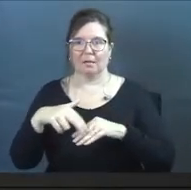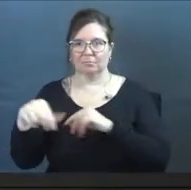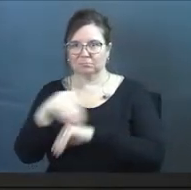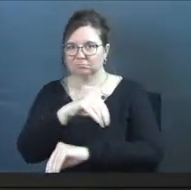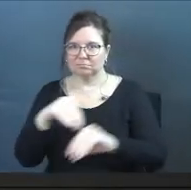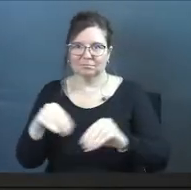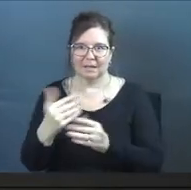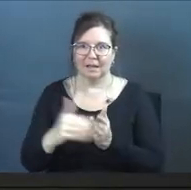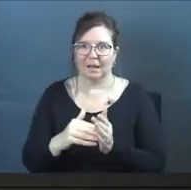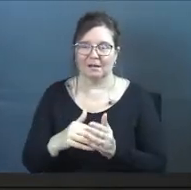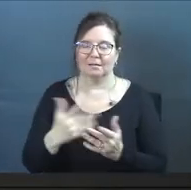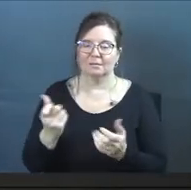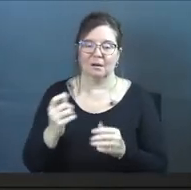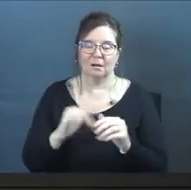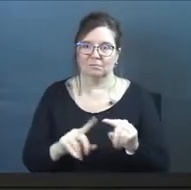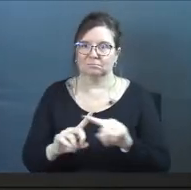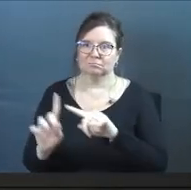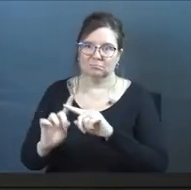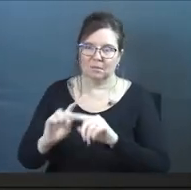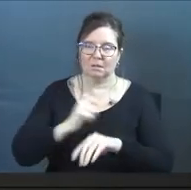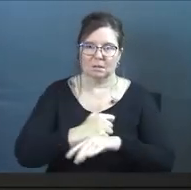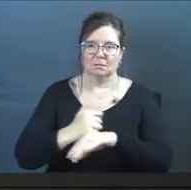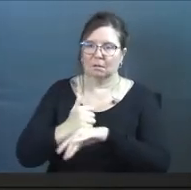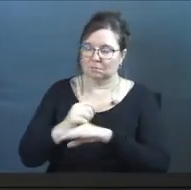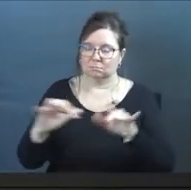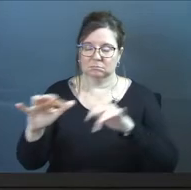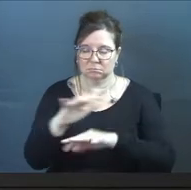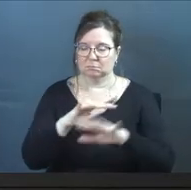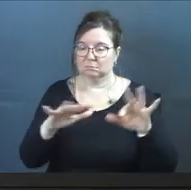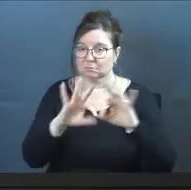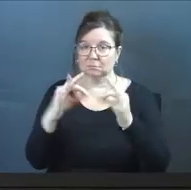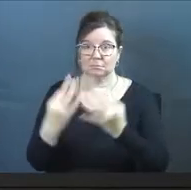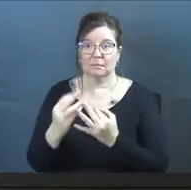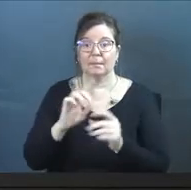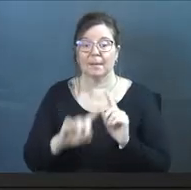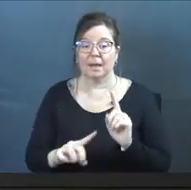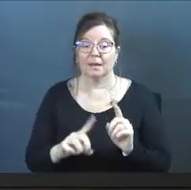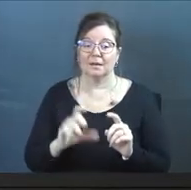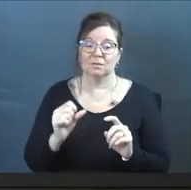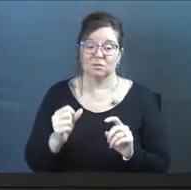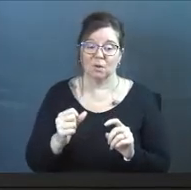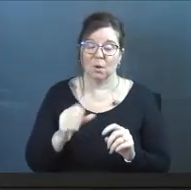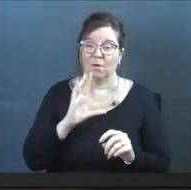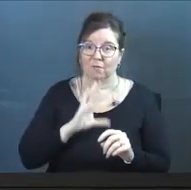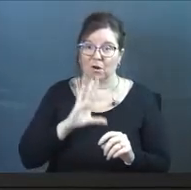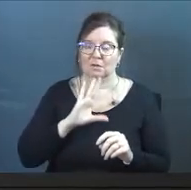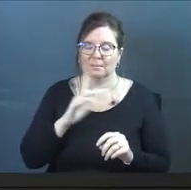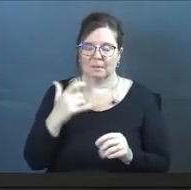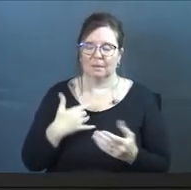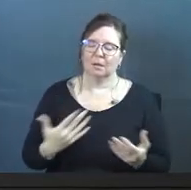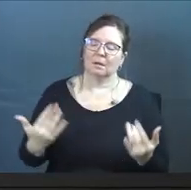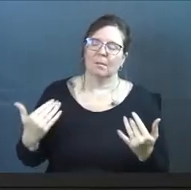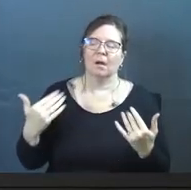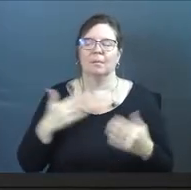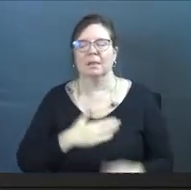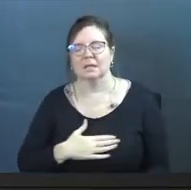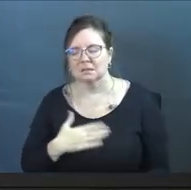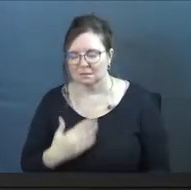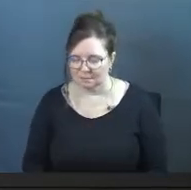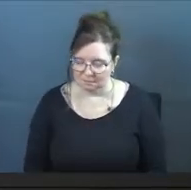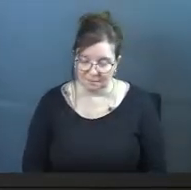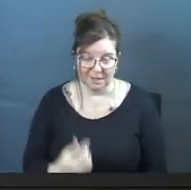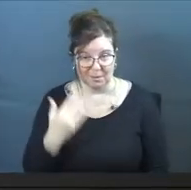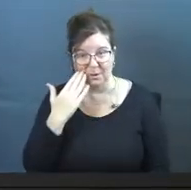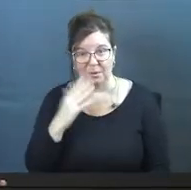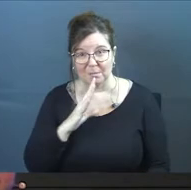you know, and then come back and just like all the different arrangements to get with the family. But it was so frustrating. Cause I'm like, come on, please, please.